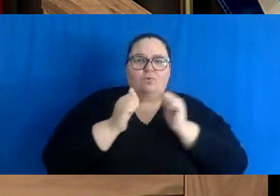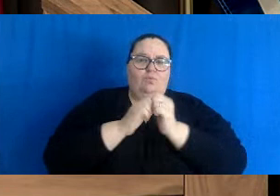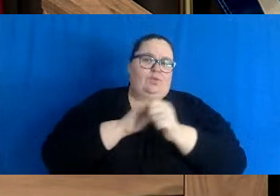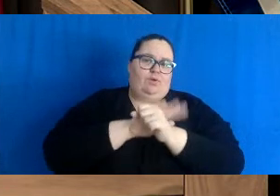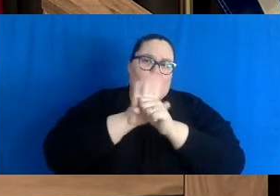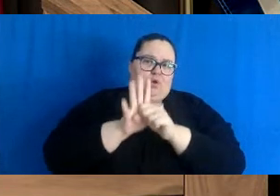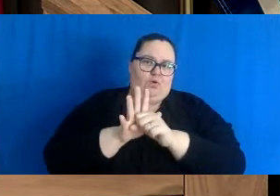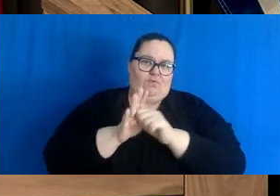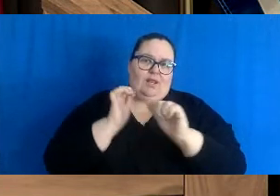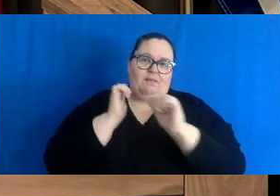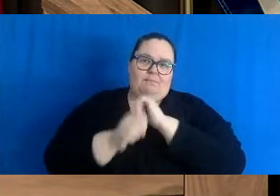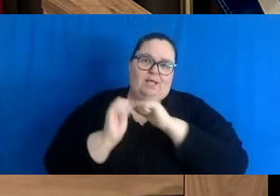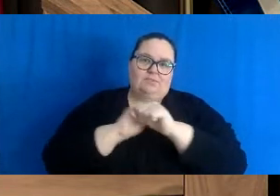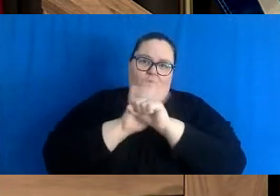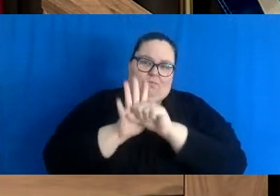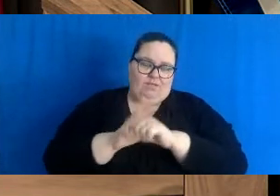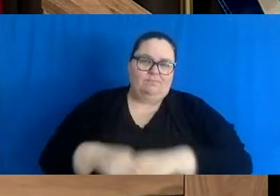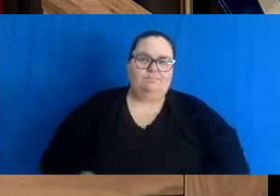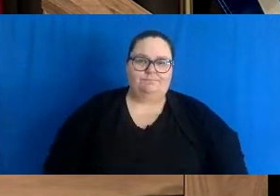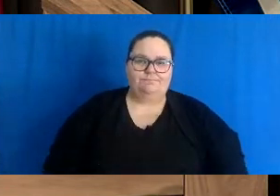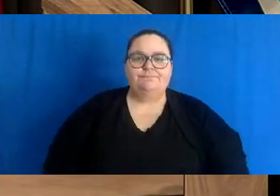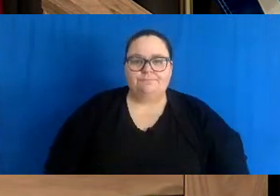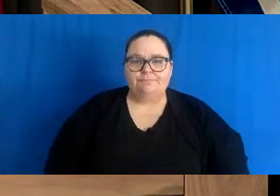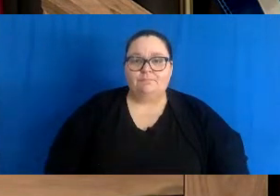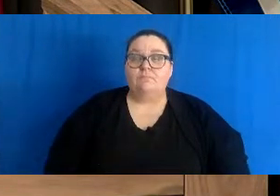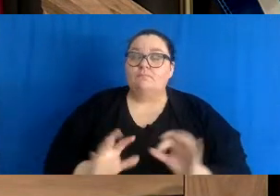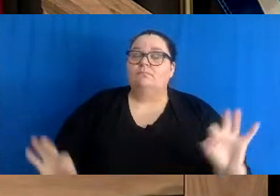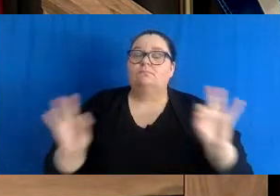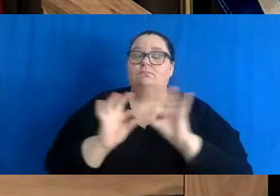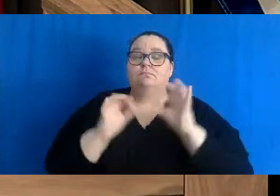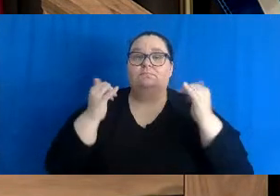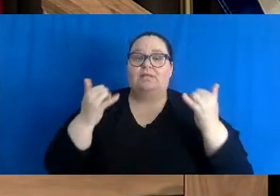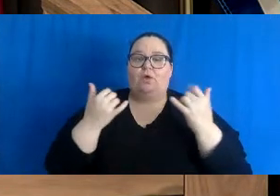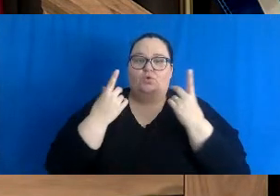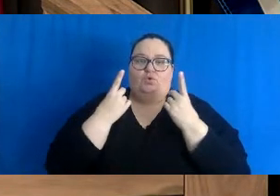beyond COVID. And that's why it's important right now to act.